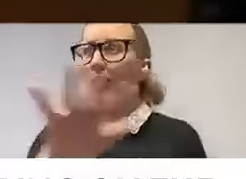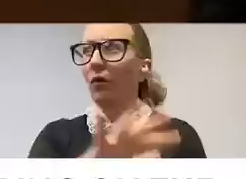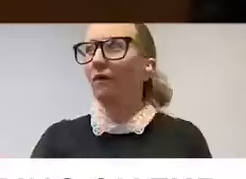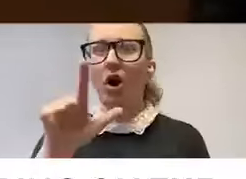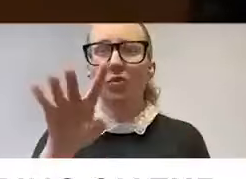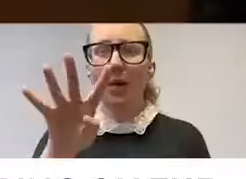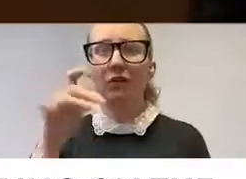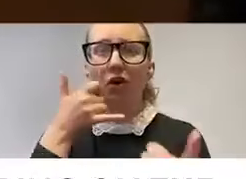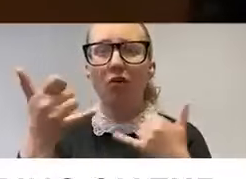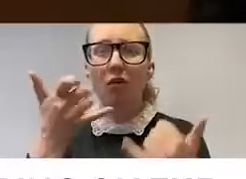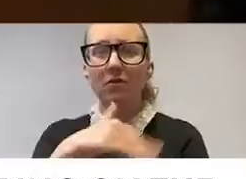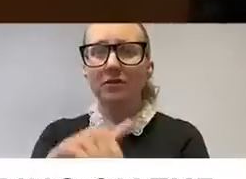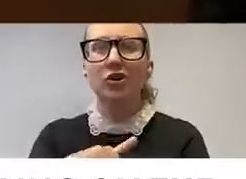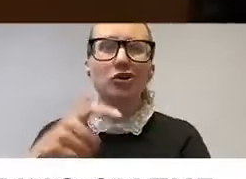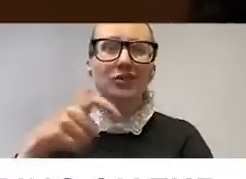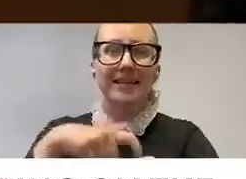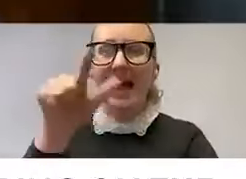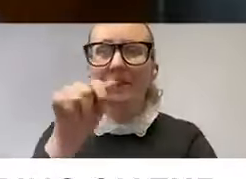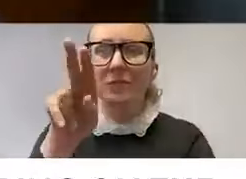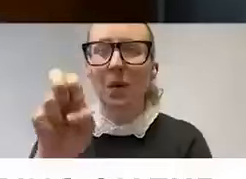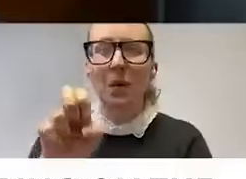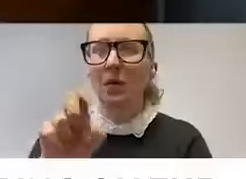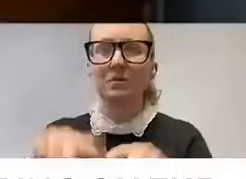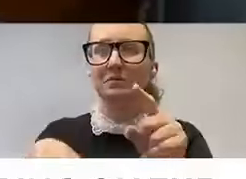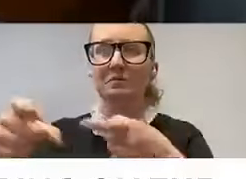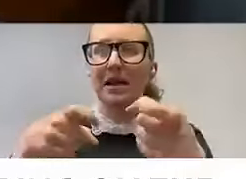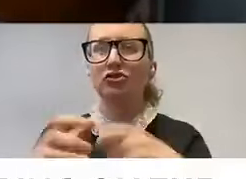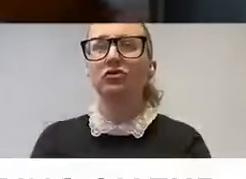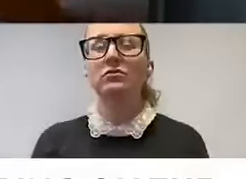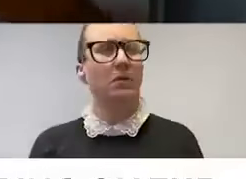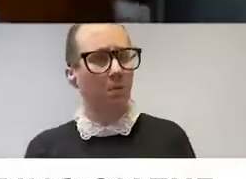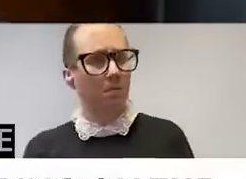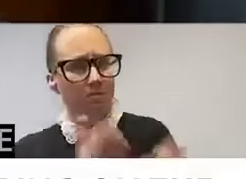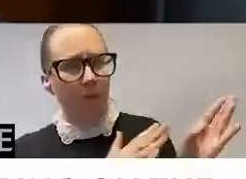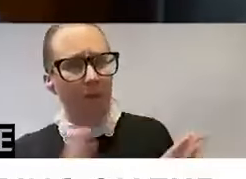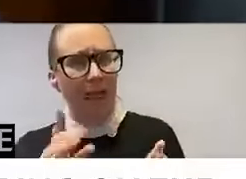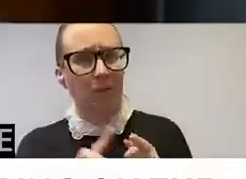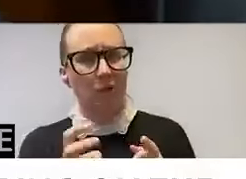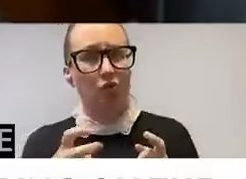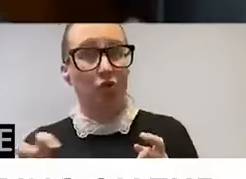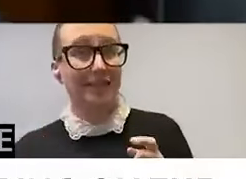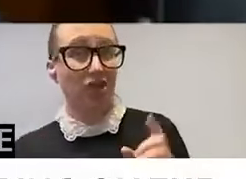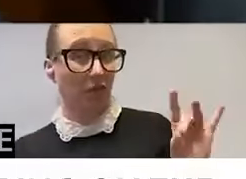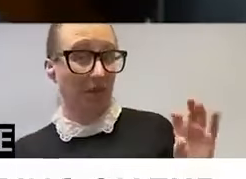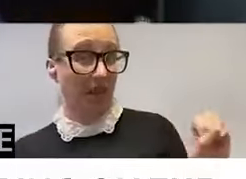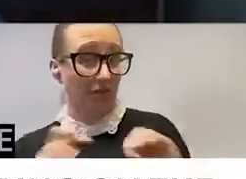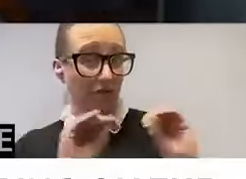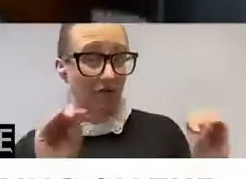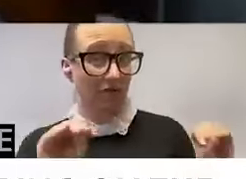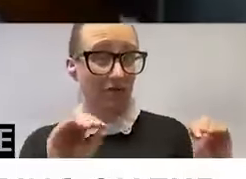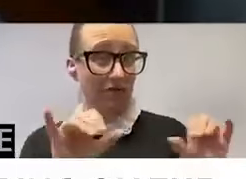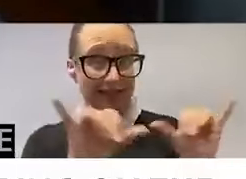different time zones across the country. So can I ask, Commissioner, is there a plan to transition away from that 800 number system or to